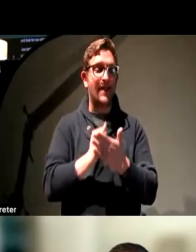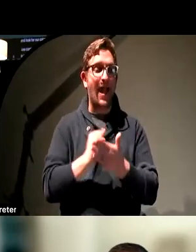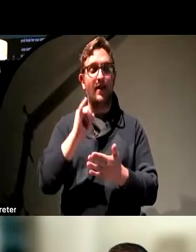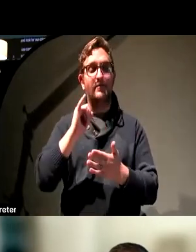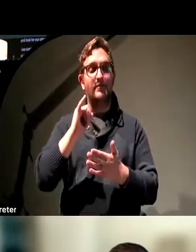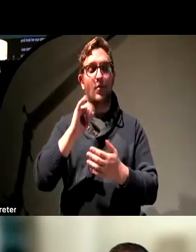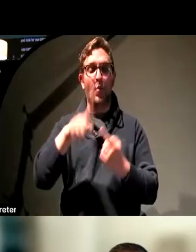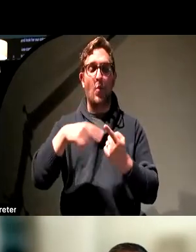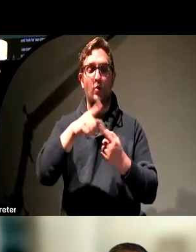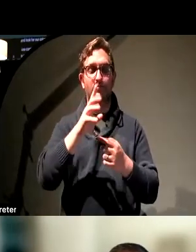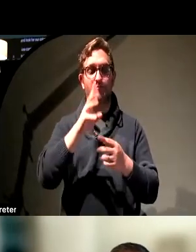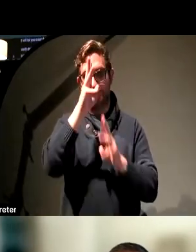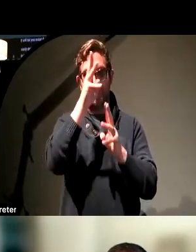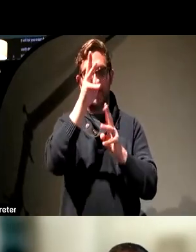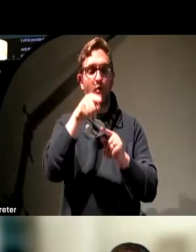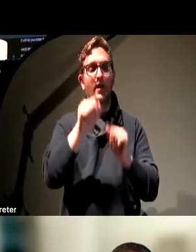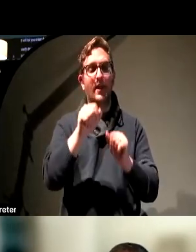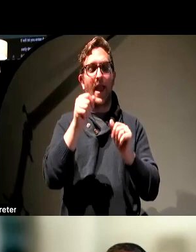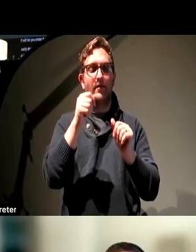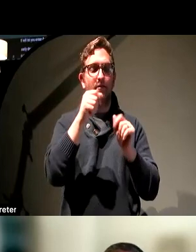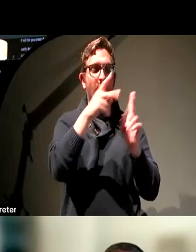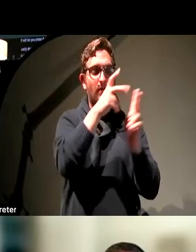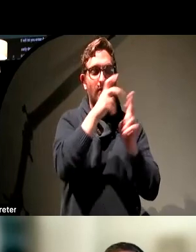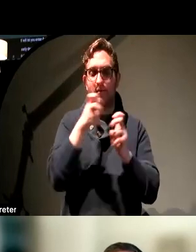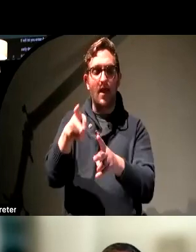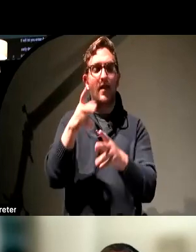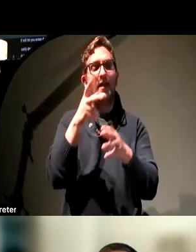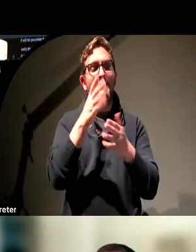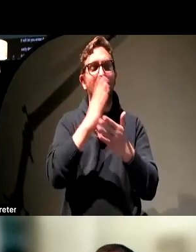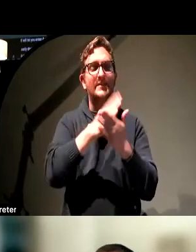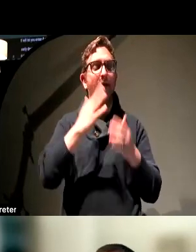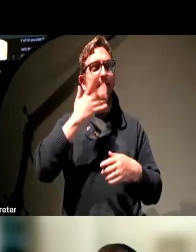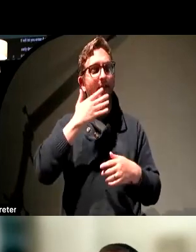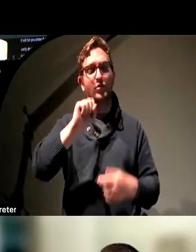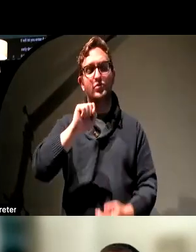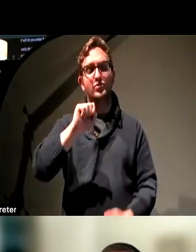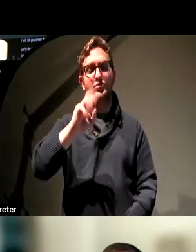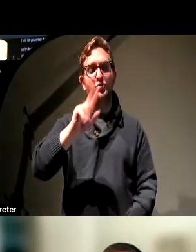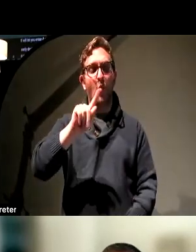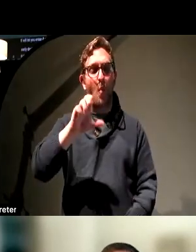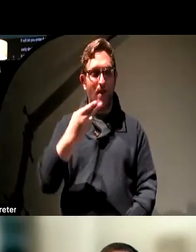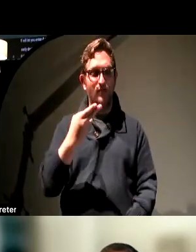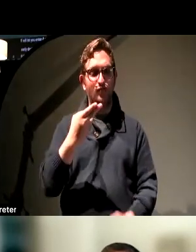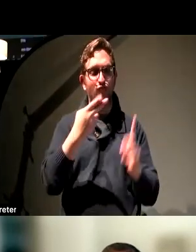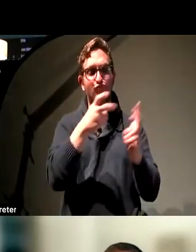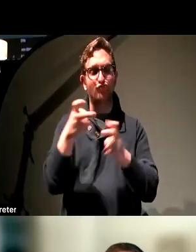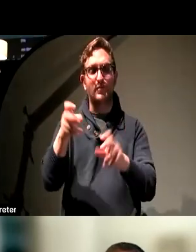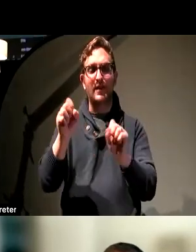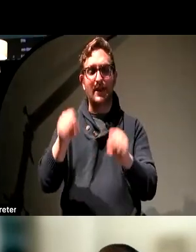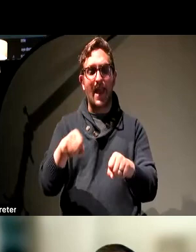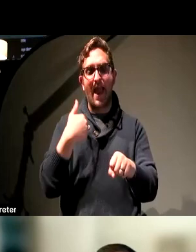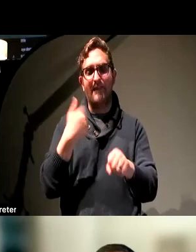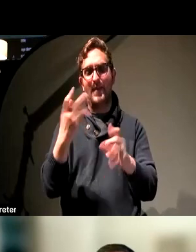grab a color swatch and you can drop in a foreground and a background color. And color contrast is something that is pretty much pass fail at this point